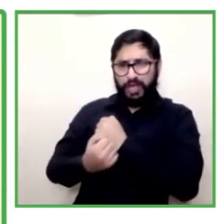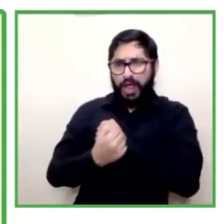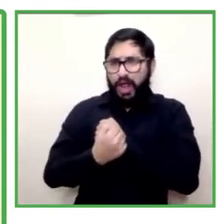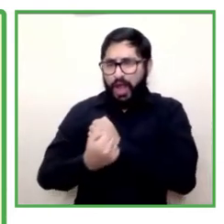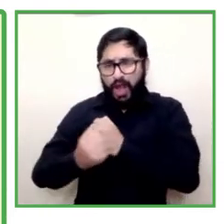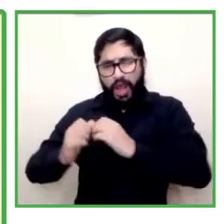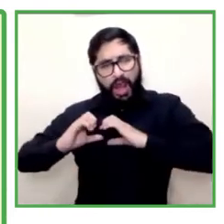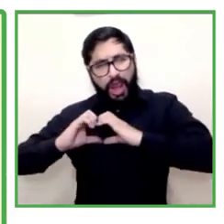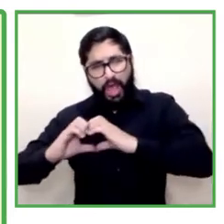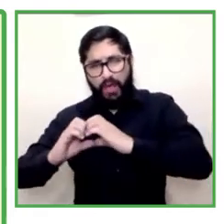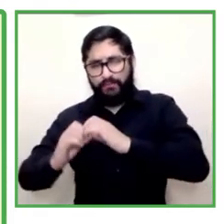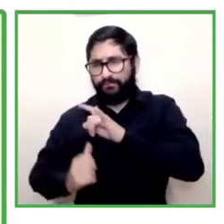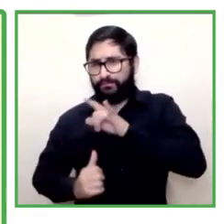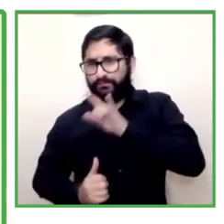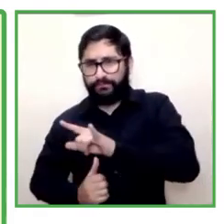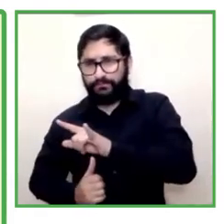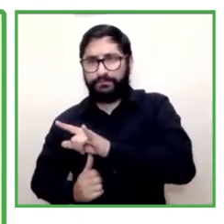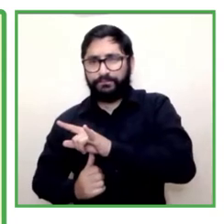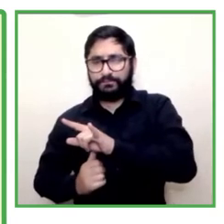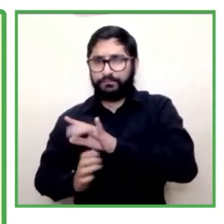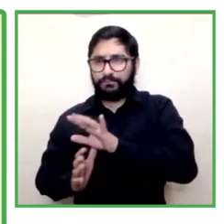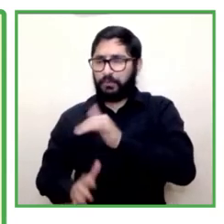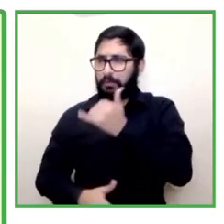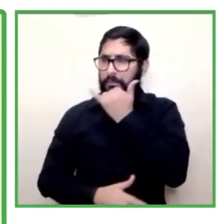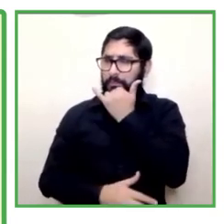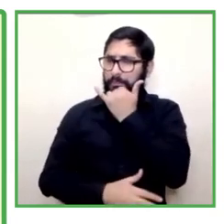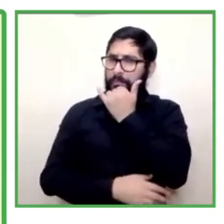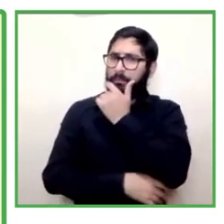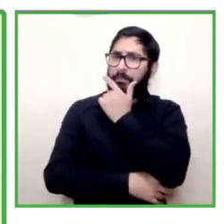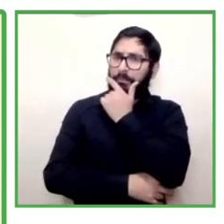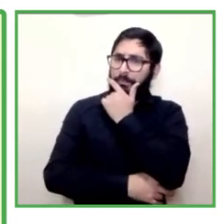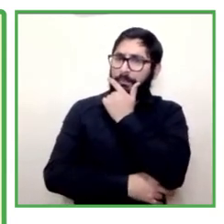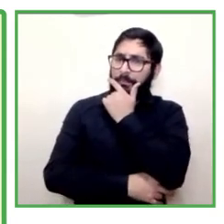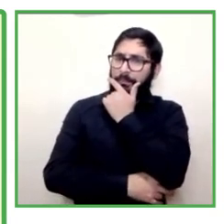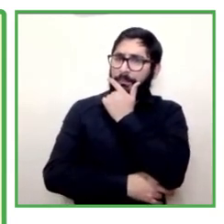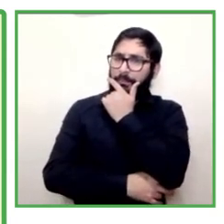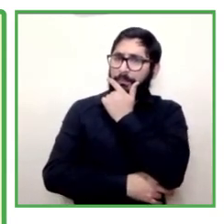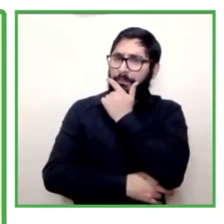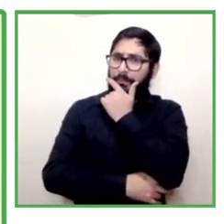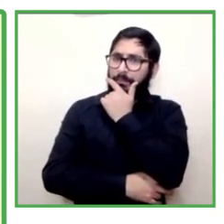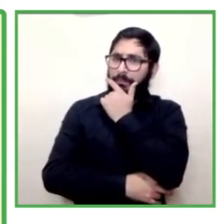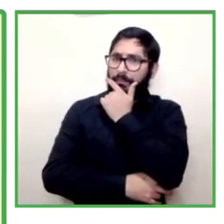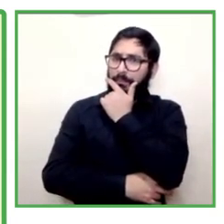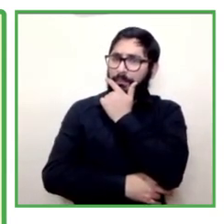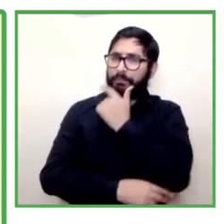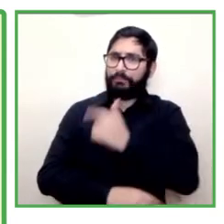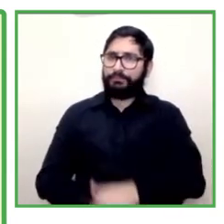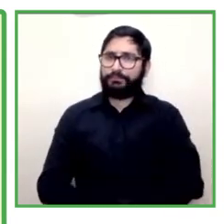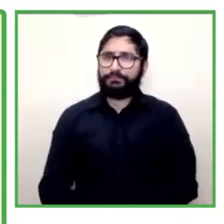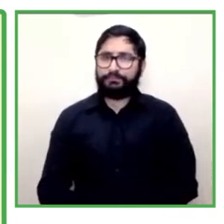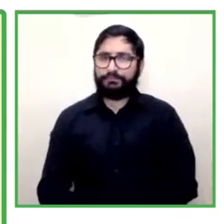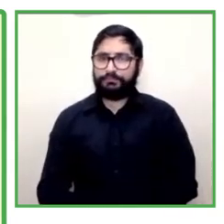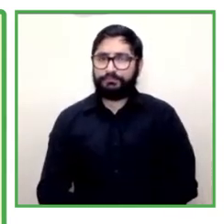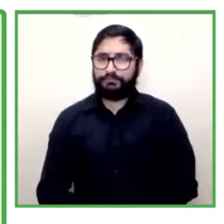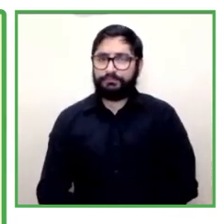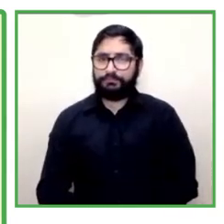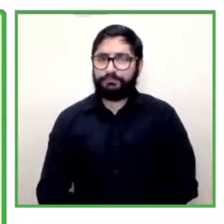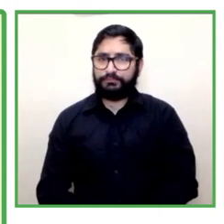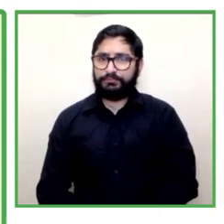of participating in a society so what spaces we've created here the red ones are the ones that are ready